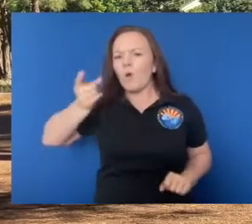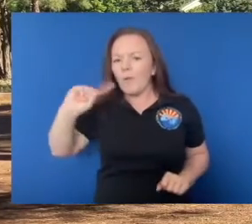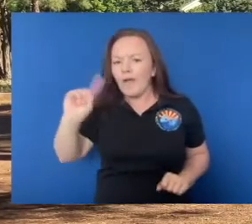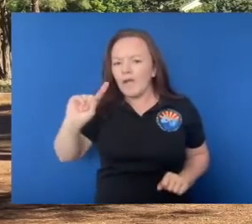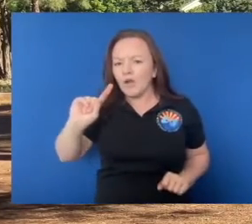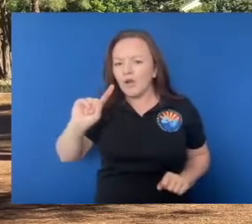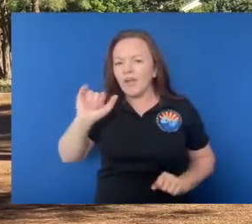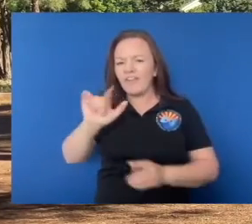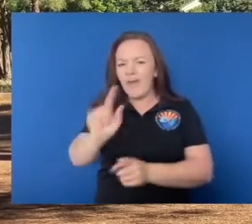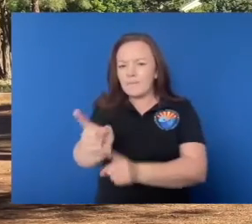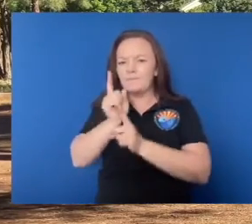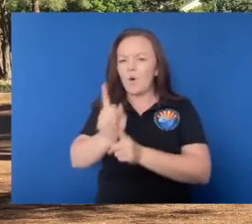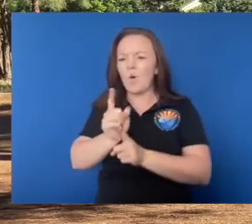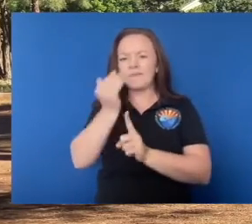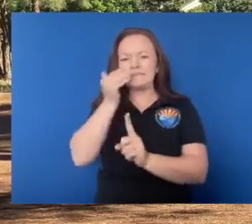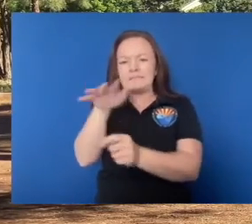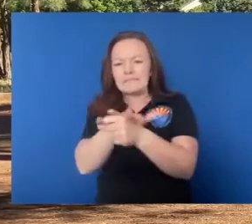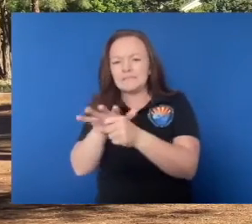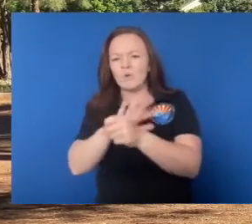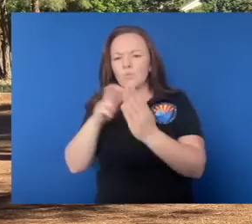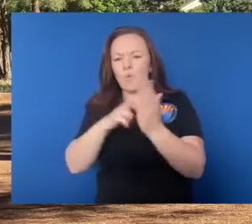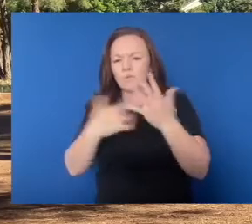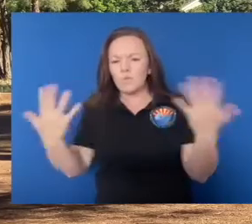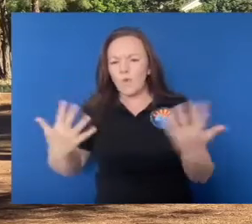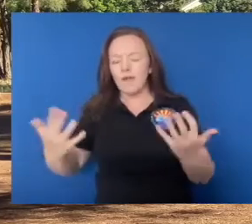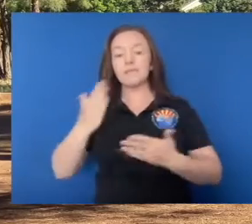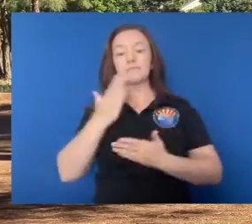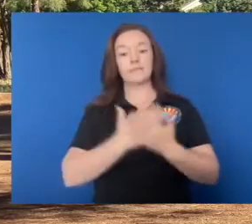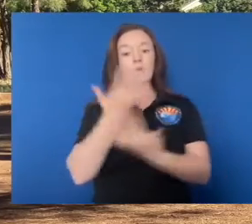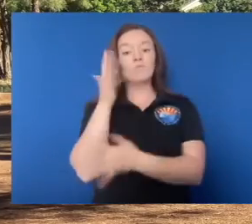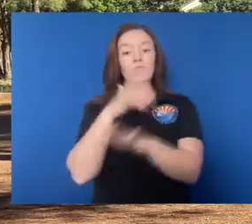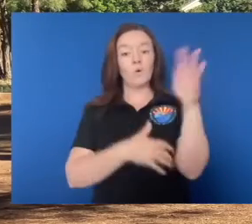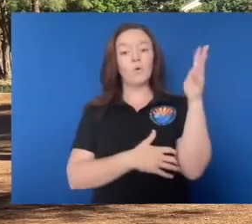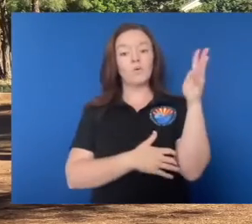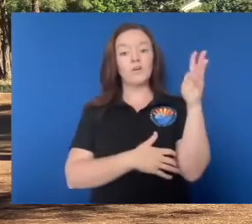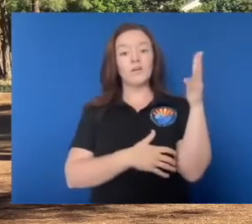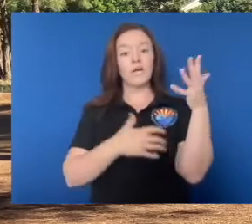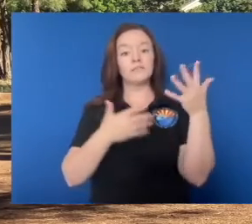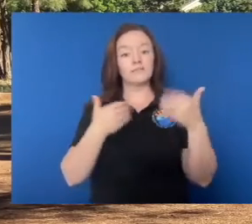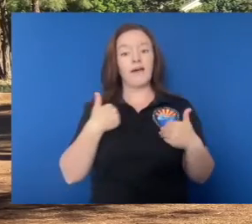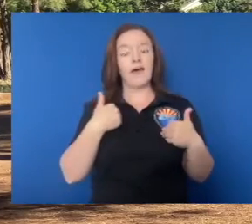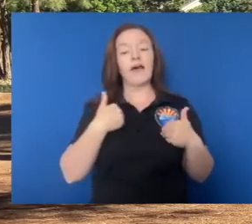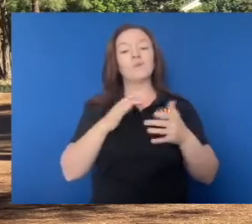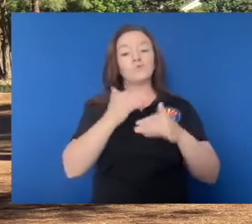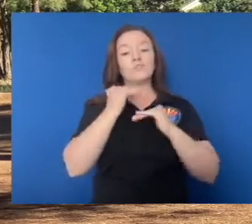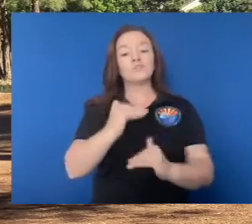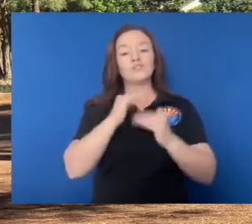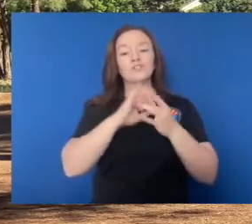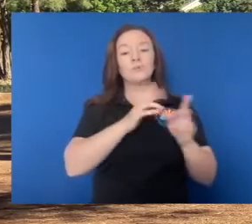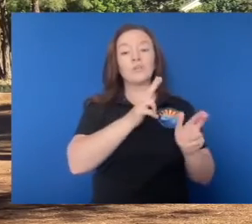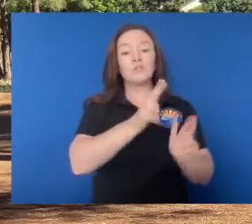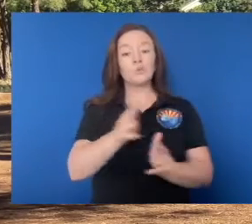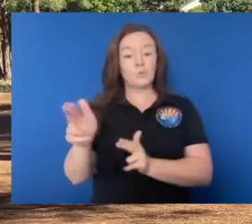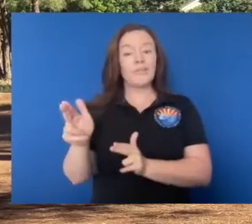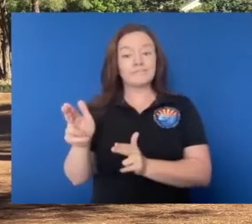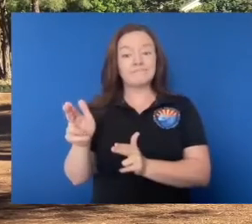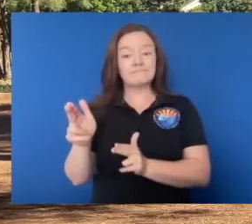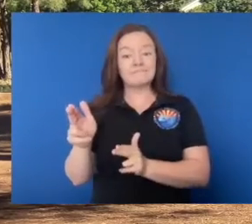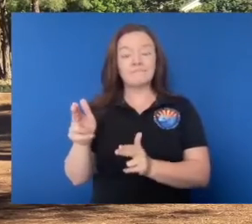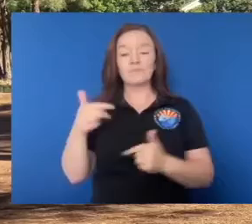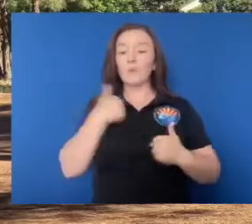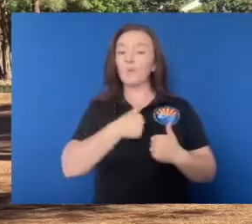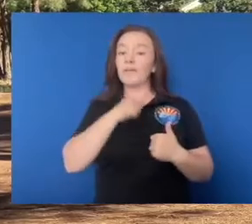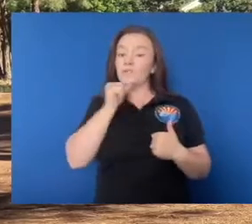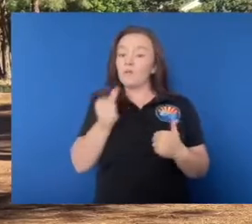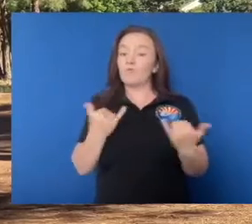the rules are while they're in that area. And we have some forests that have shooting restrictions and you,